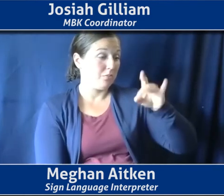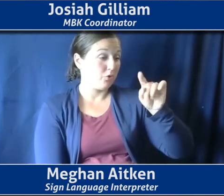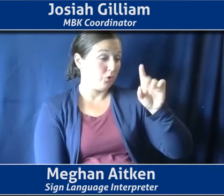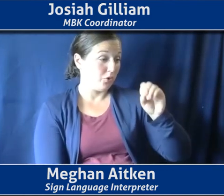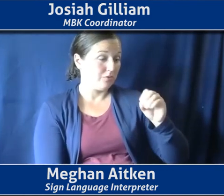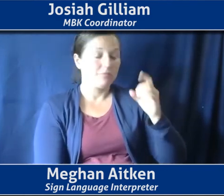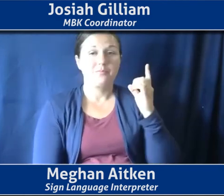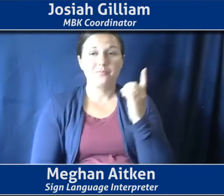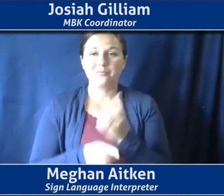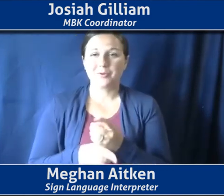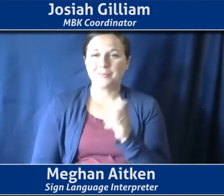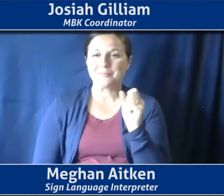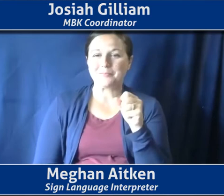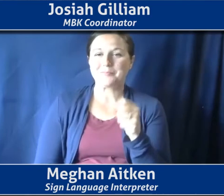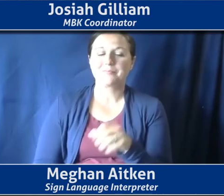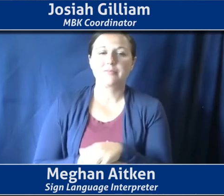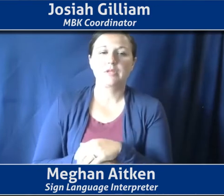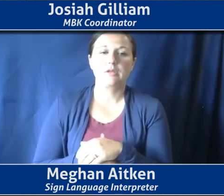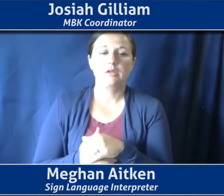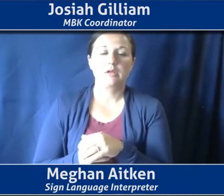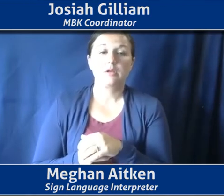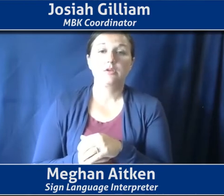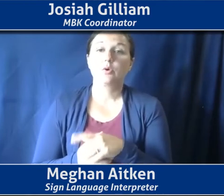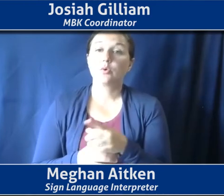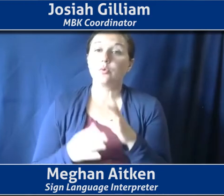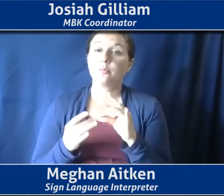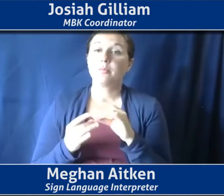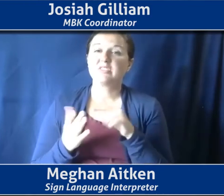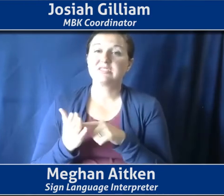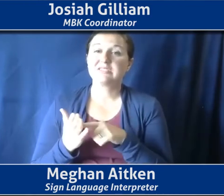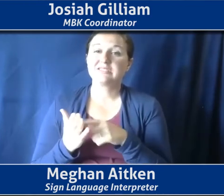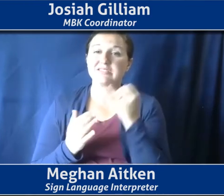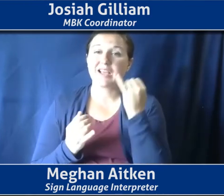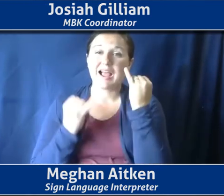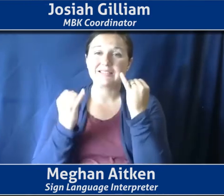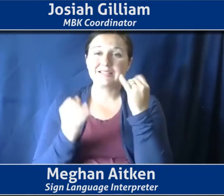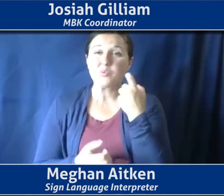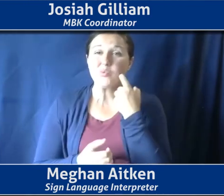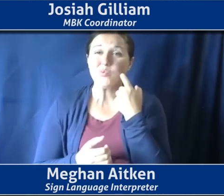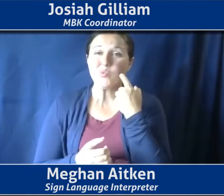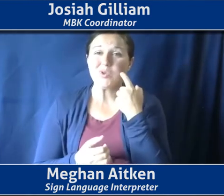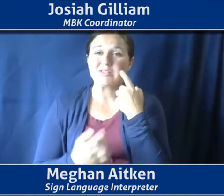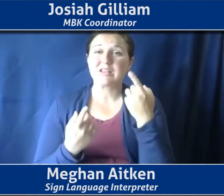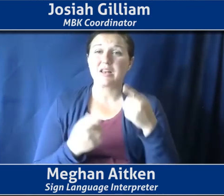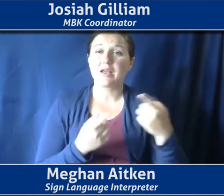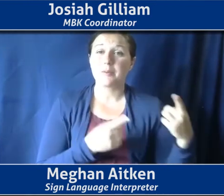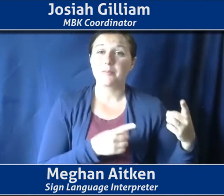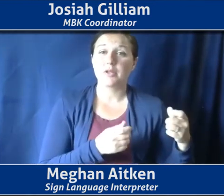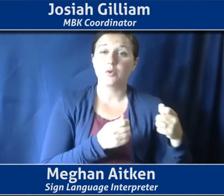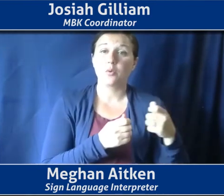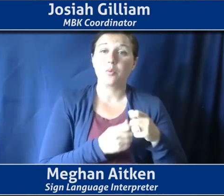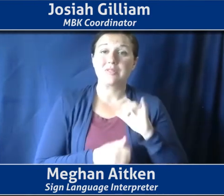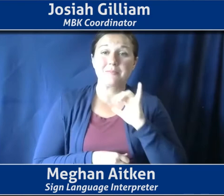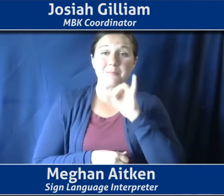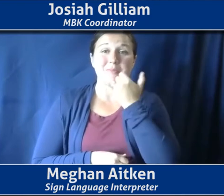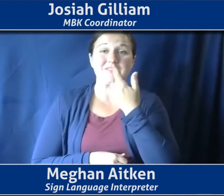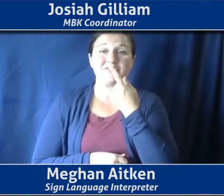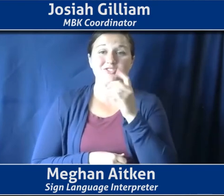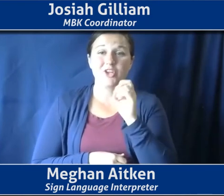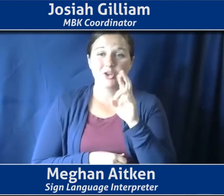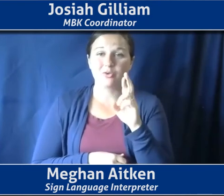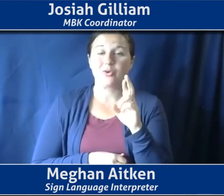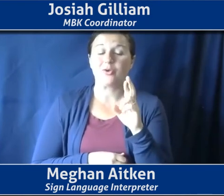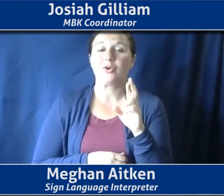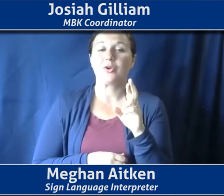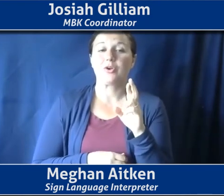so you mentioned this idea, you know, this is a recent, um, recent news, recent event that happening with, with the misgendering, um, in terms